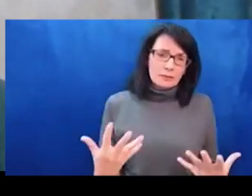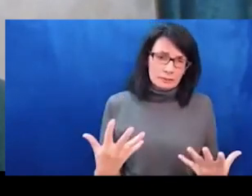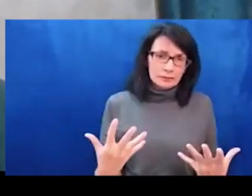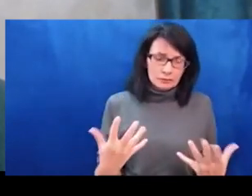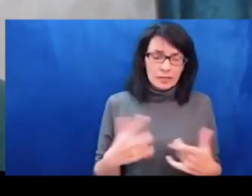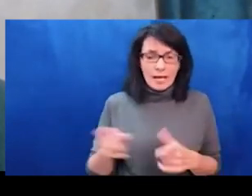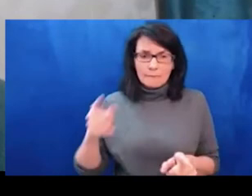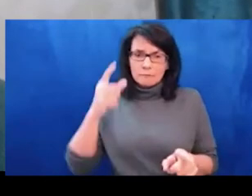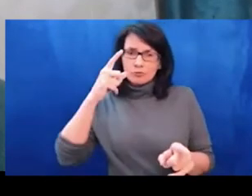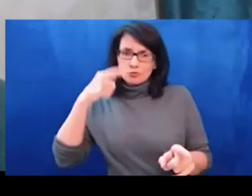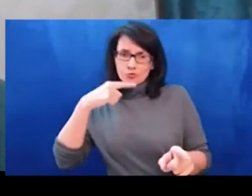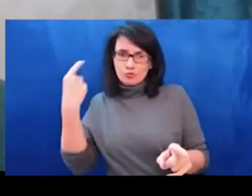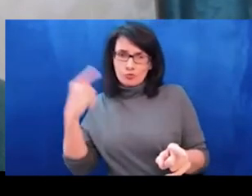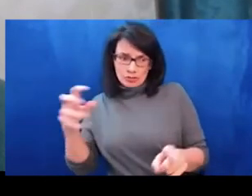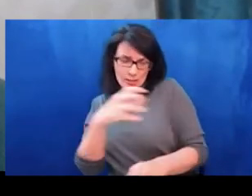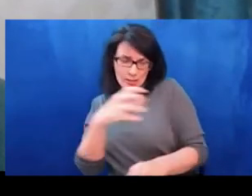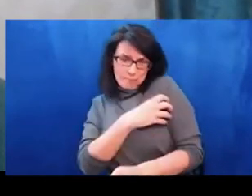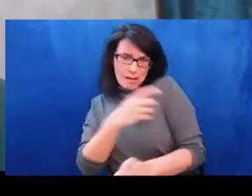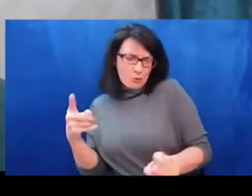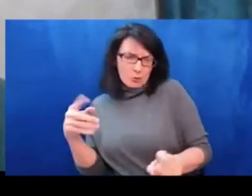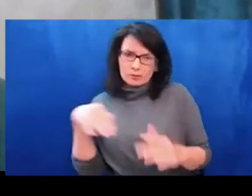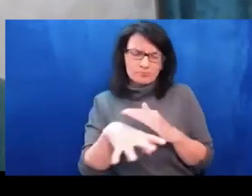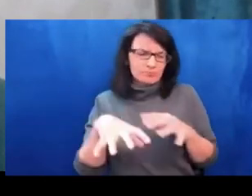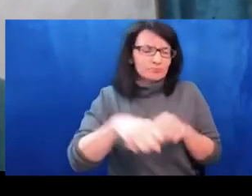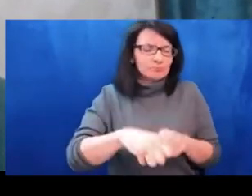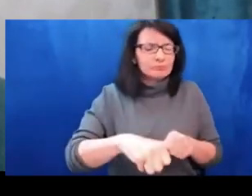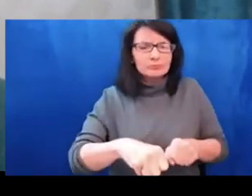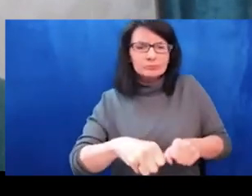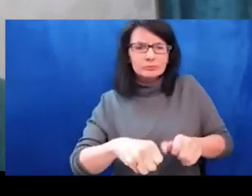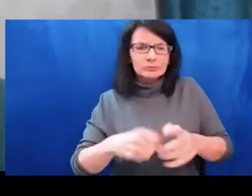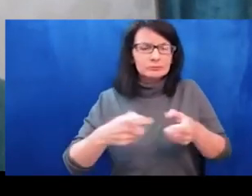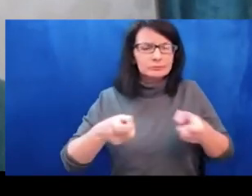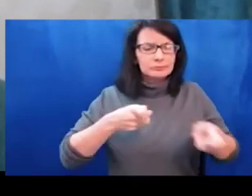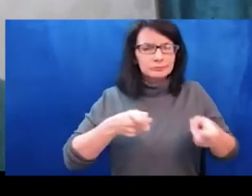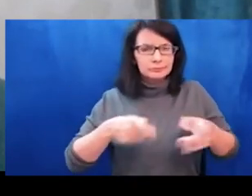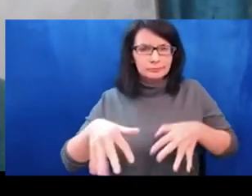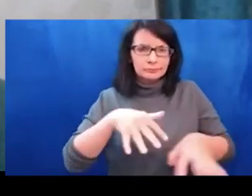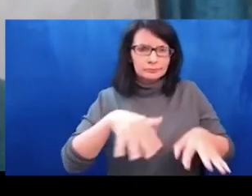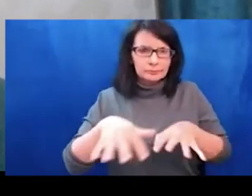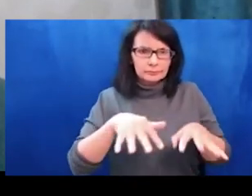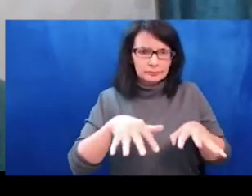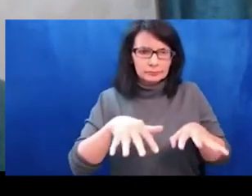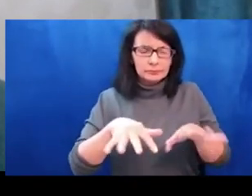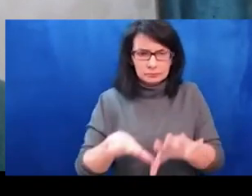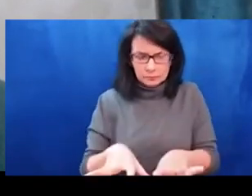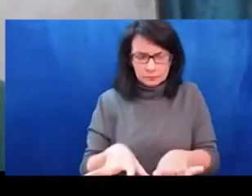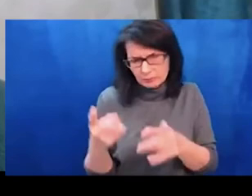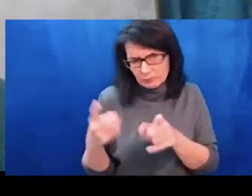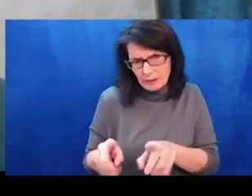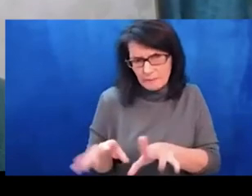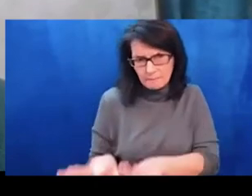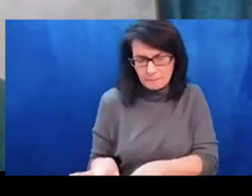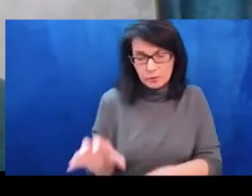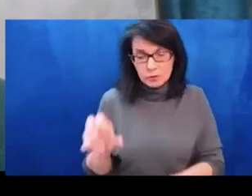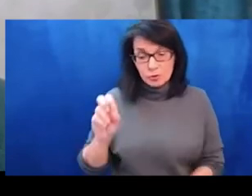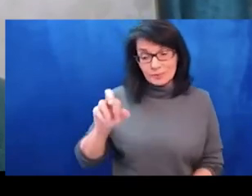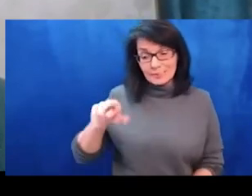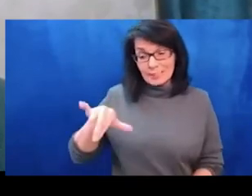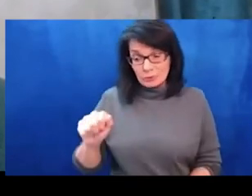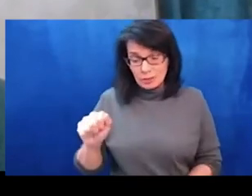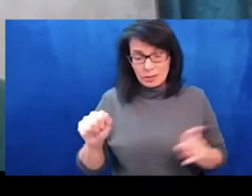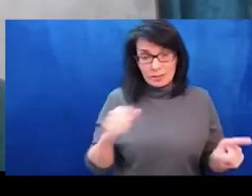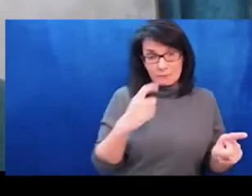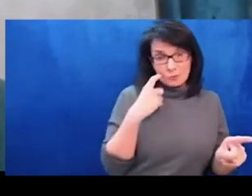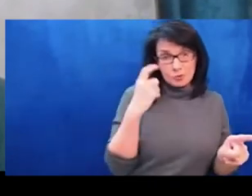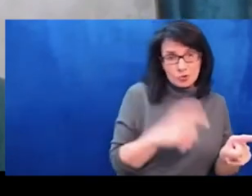a phase of bloody war, in which actually the regime found itself on the losing end, despite the backing